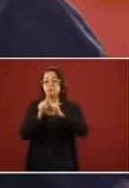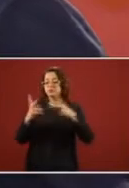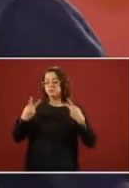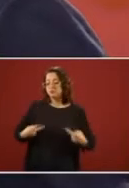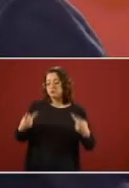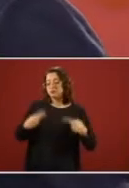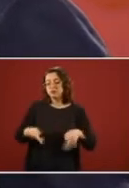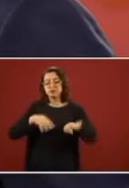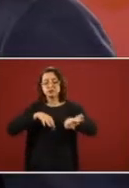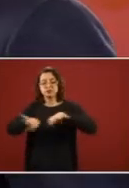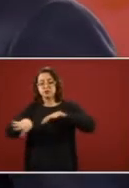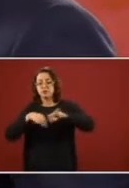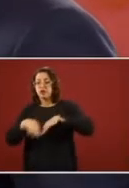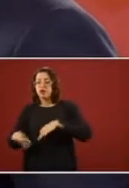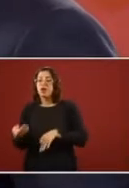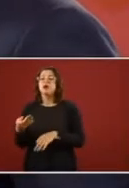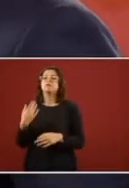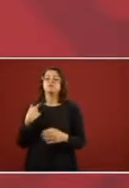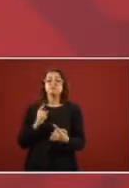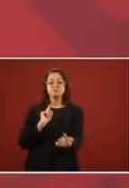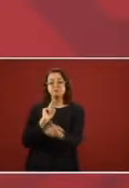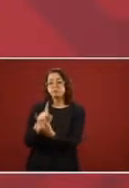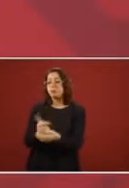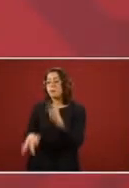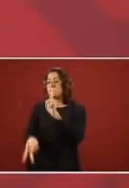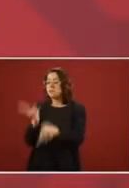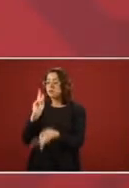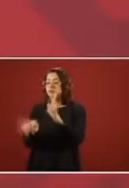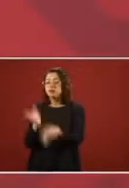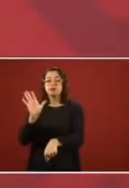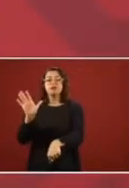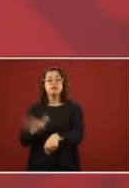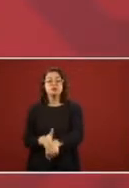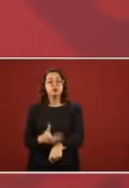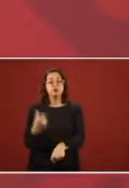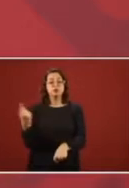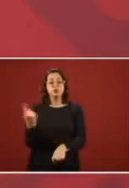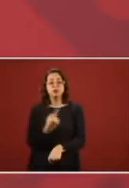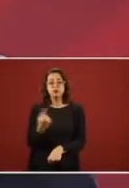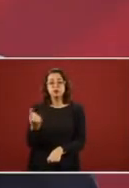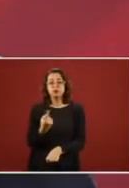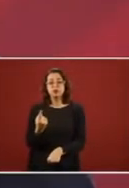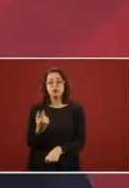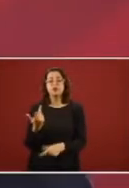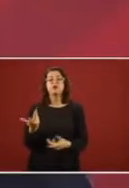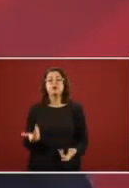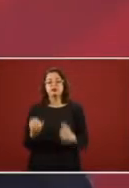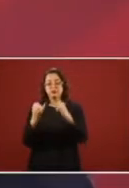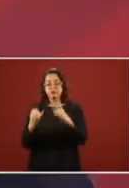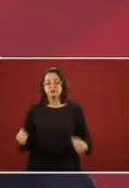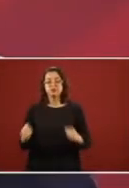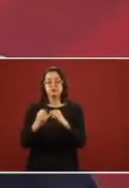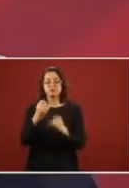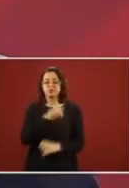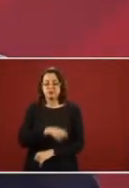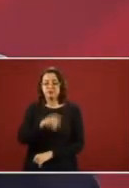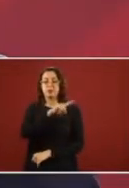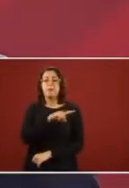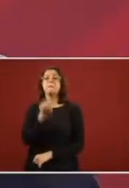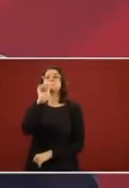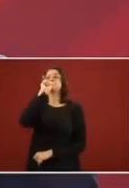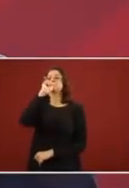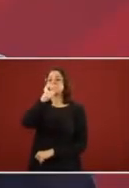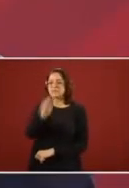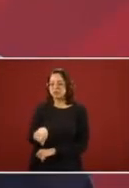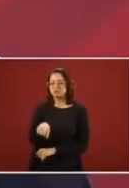the Institutes of Health because also in